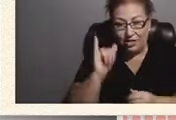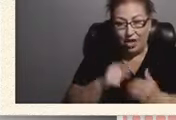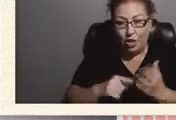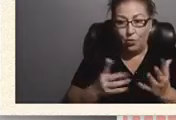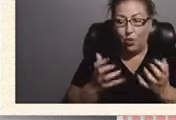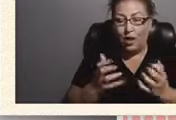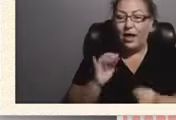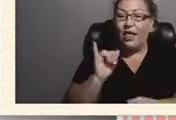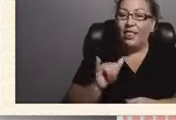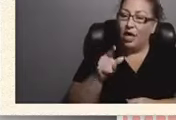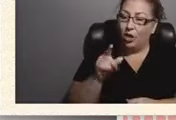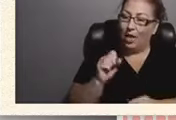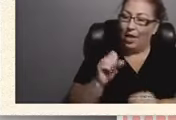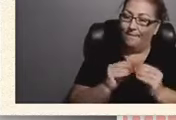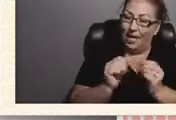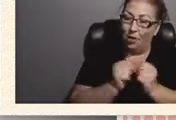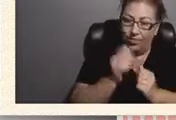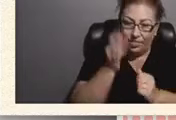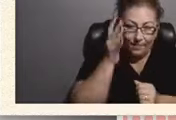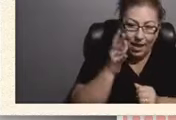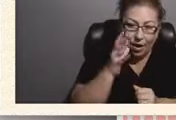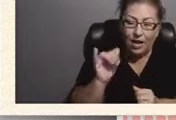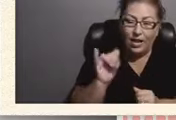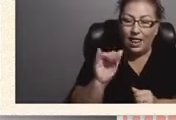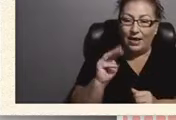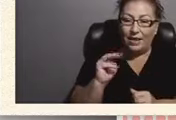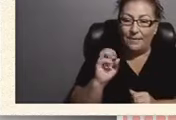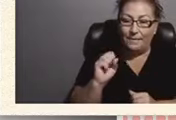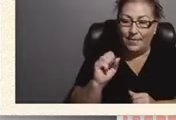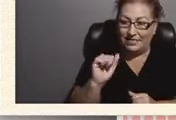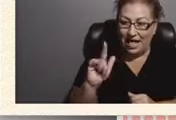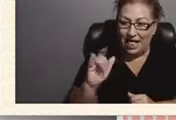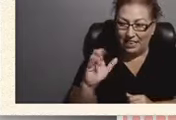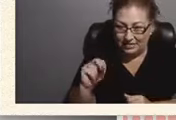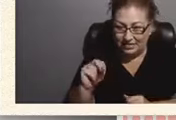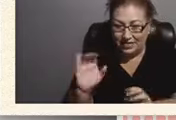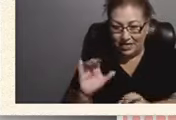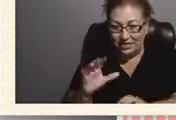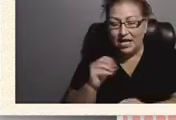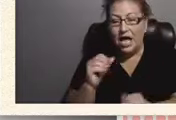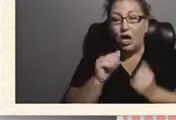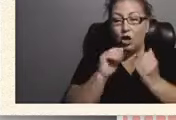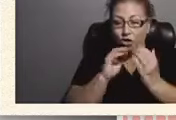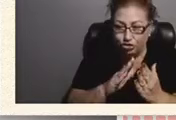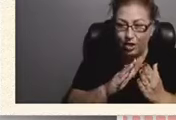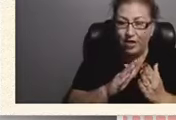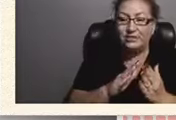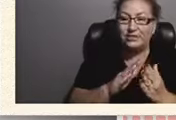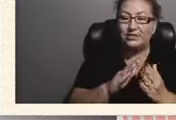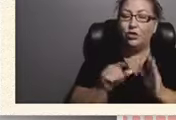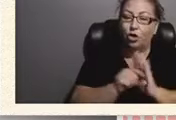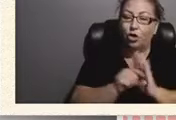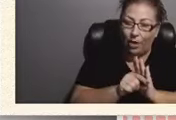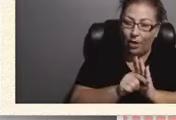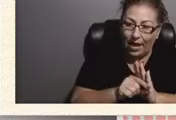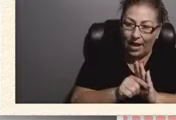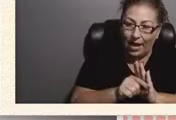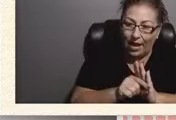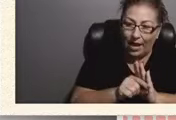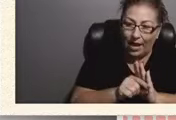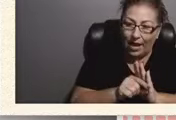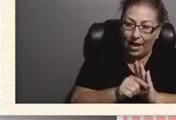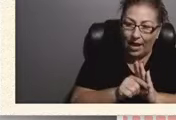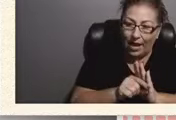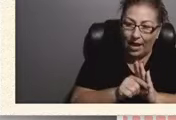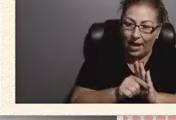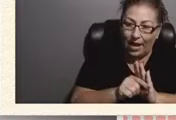can meet with the parent like miss allison and be and address the grades or anything that you see is happening